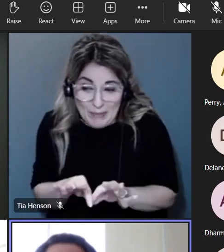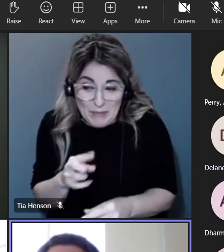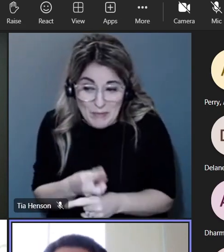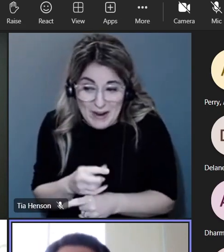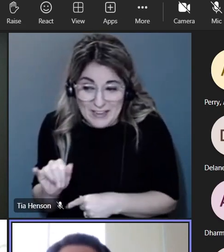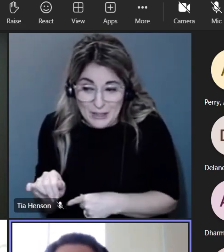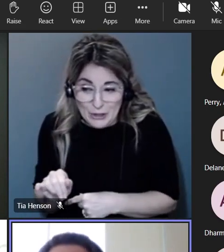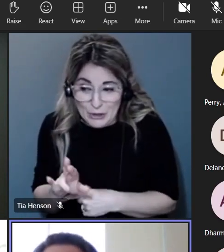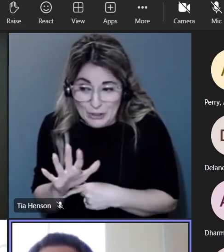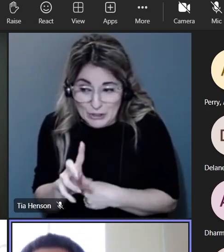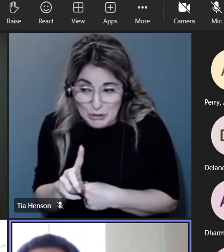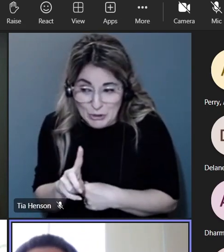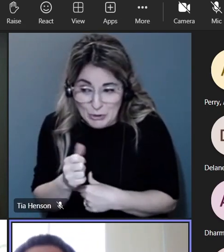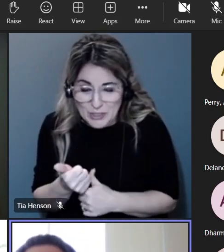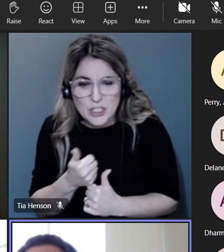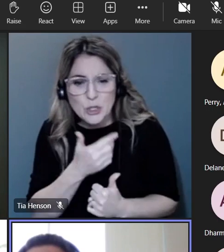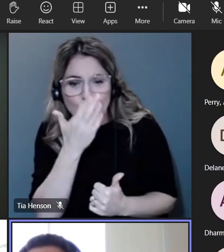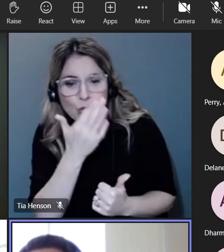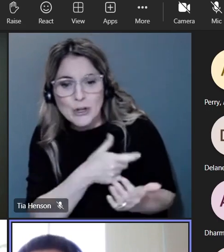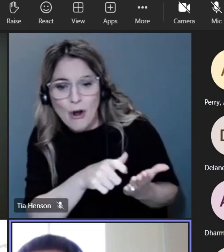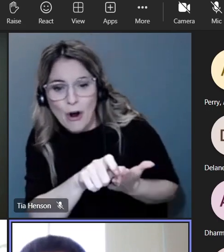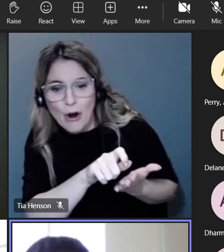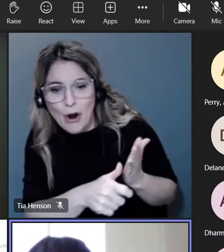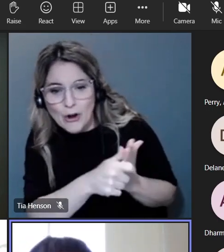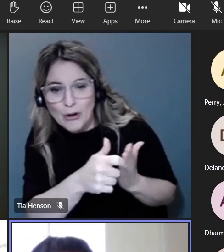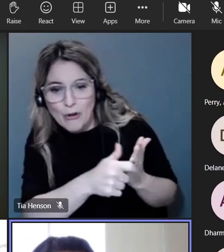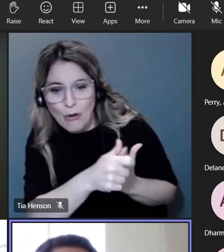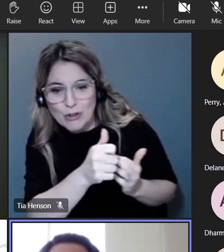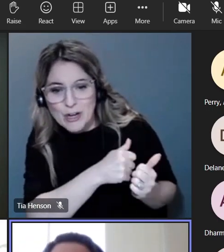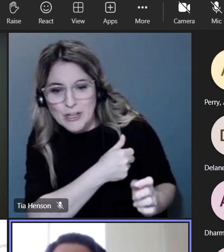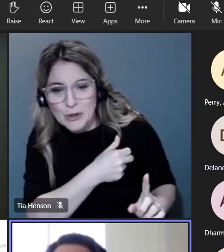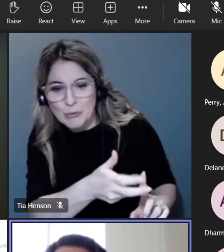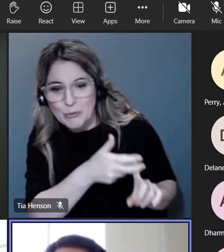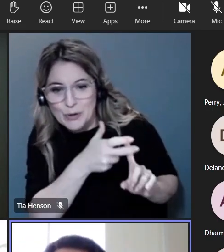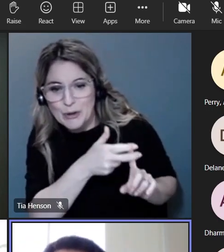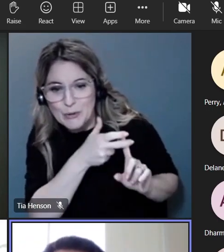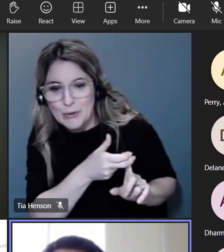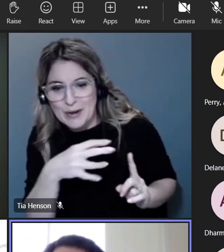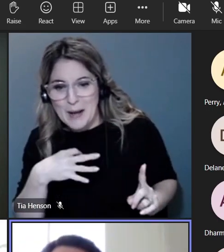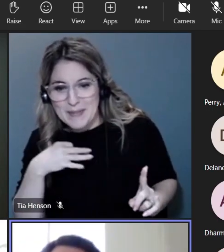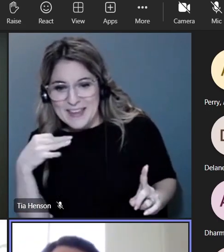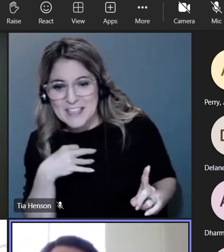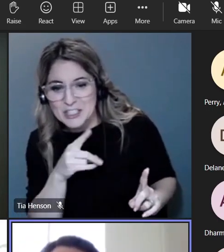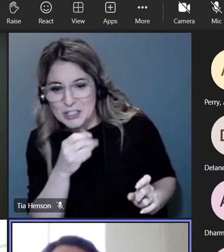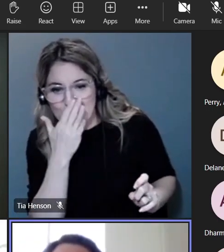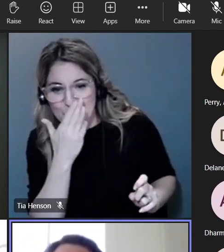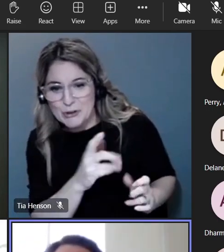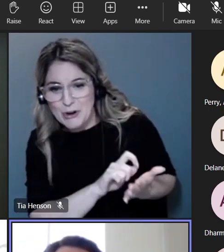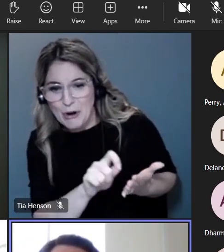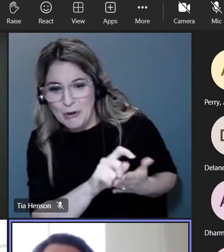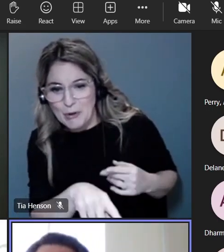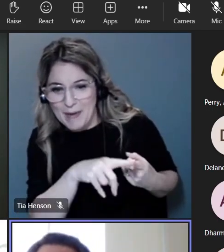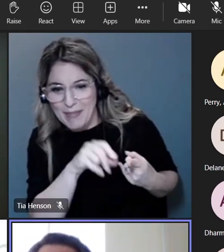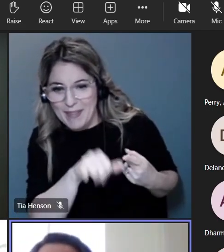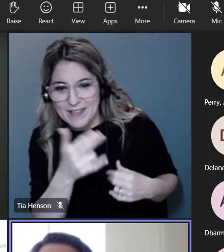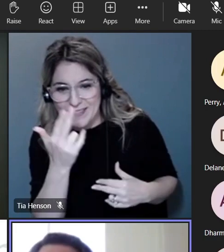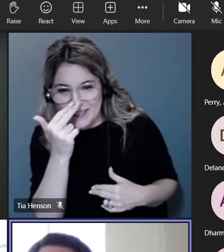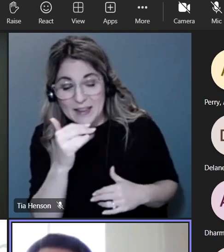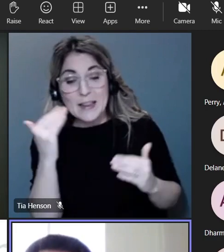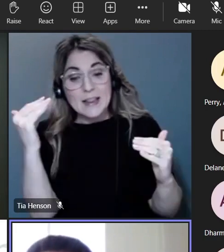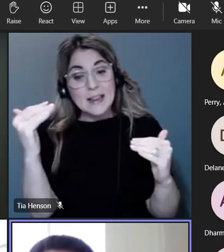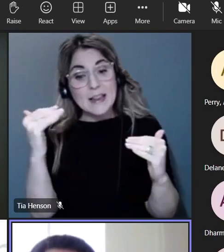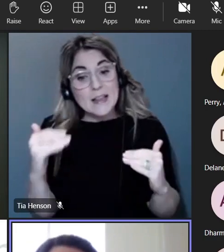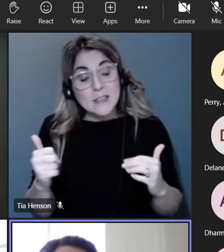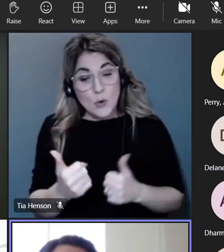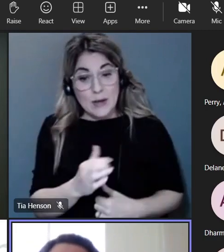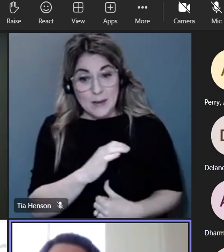say that yes and she wrote a great article trying to recruit applicants but as I said so once we have our committee I will send you